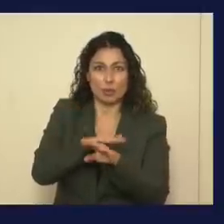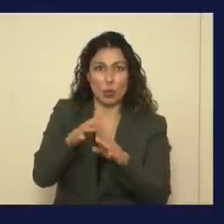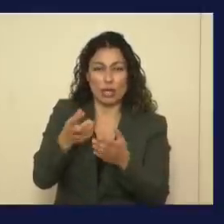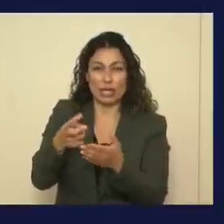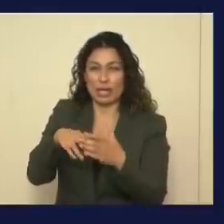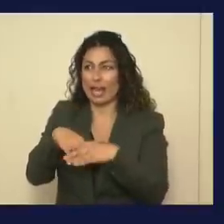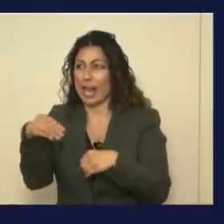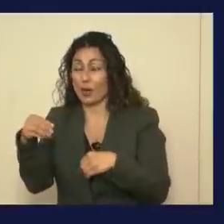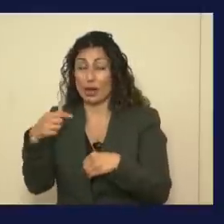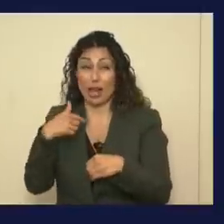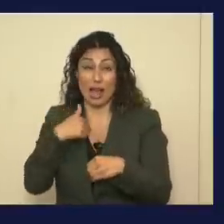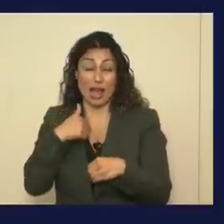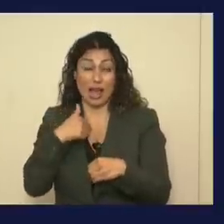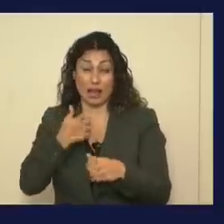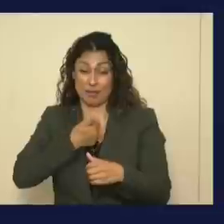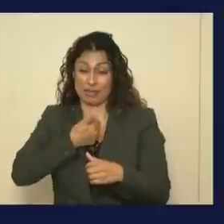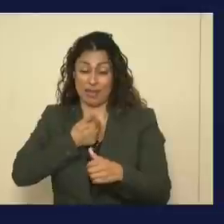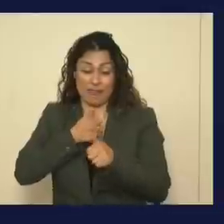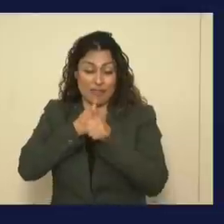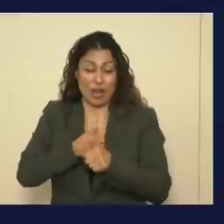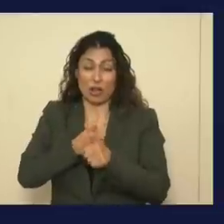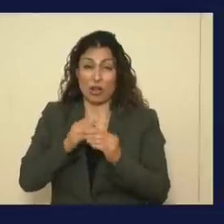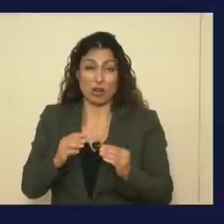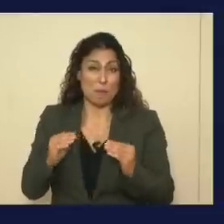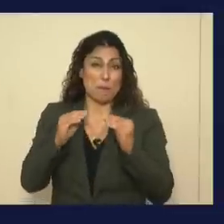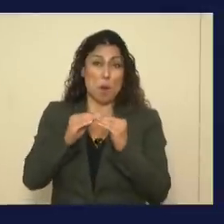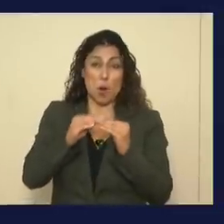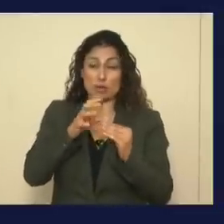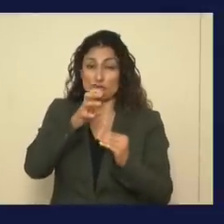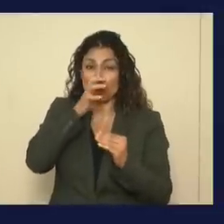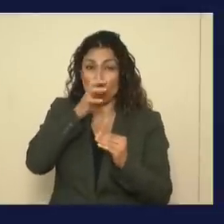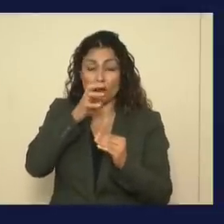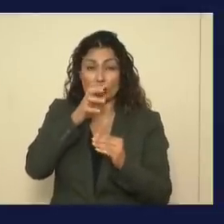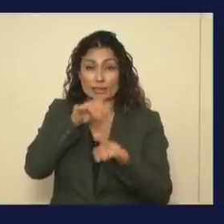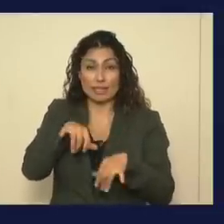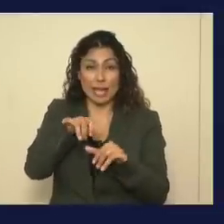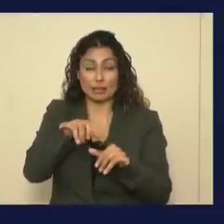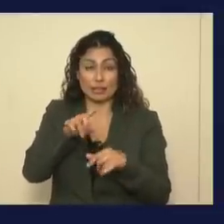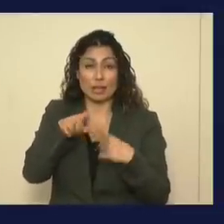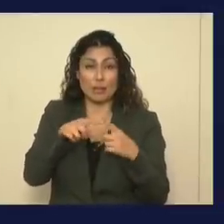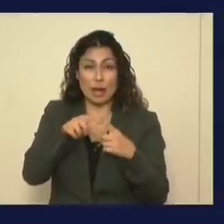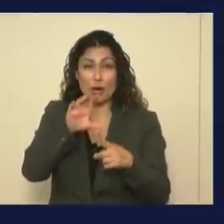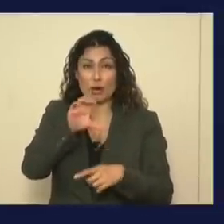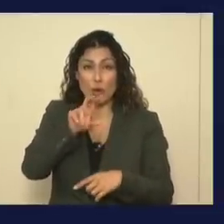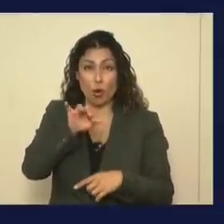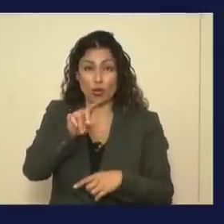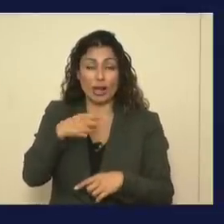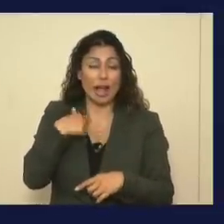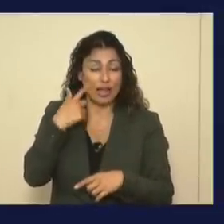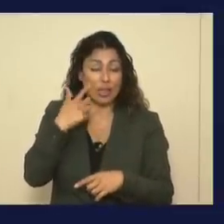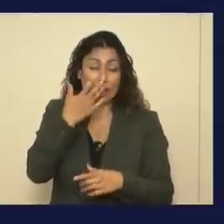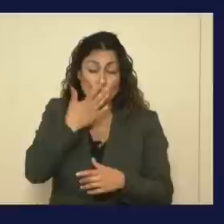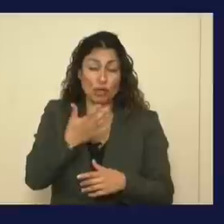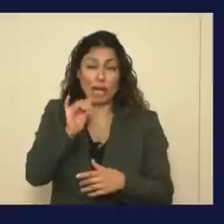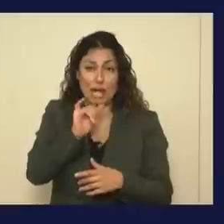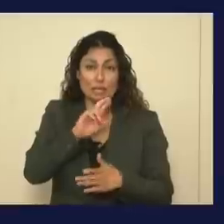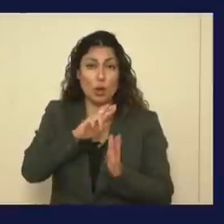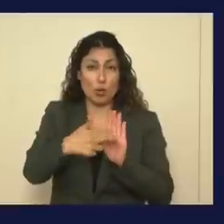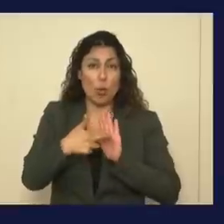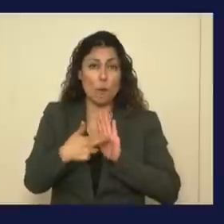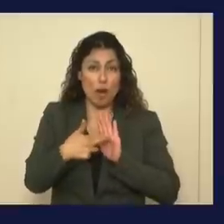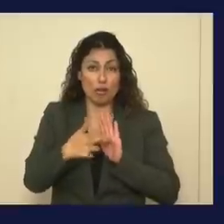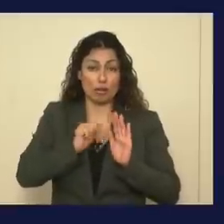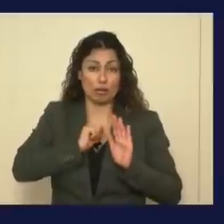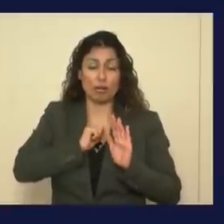to even stricter standards personally about COVID. I think that's good, both role modeling and I